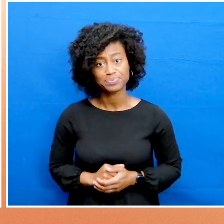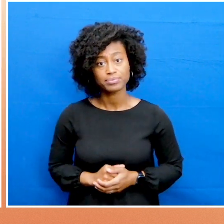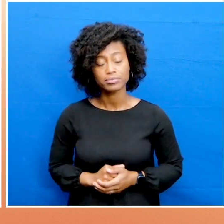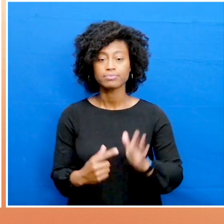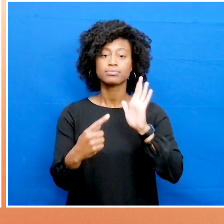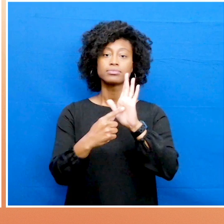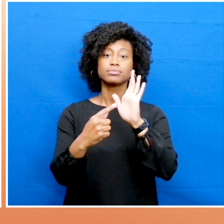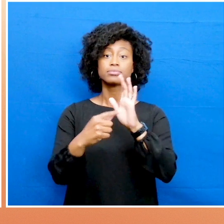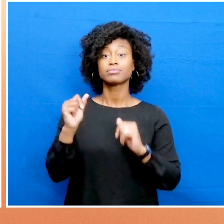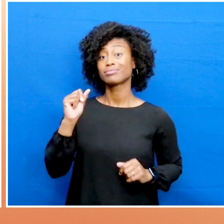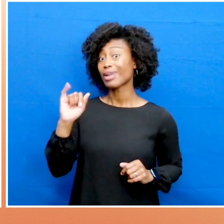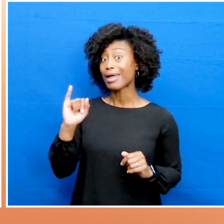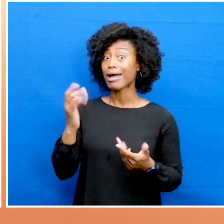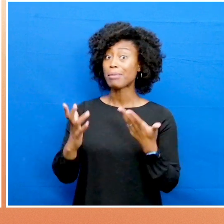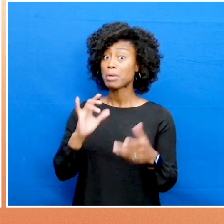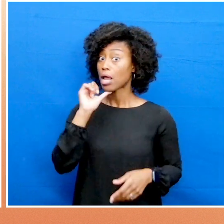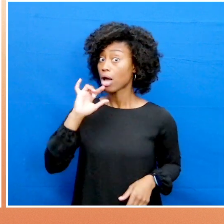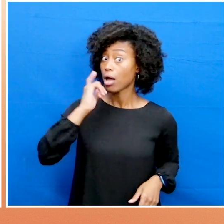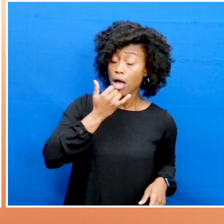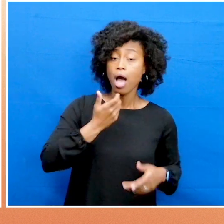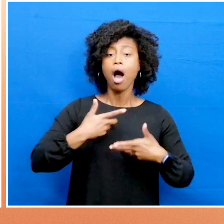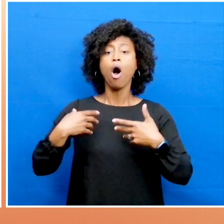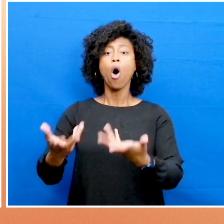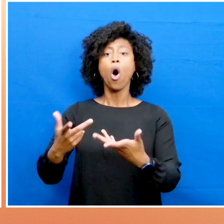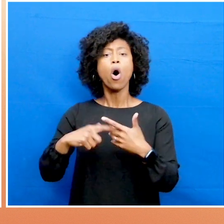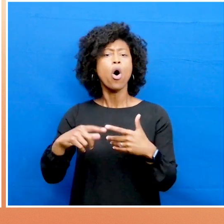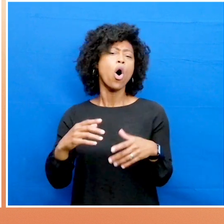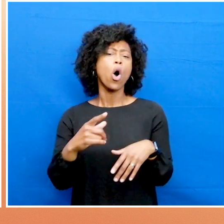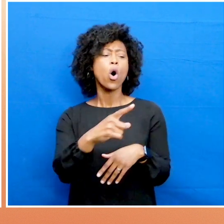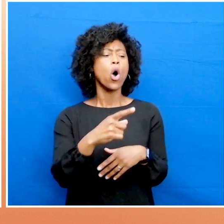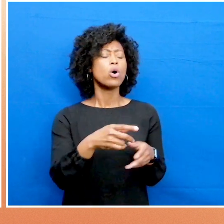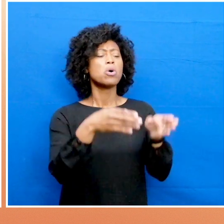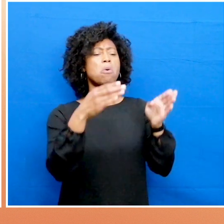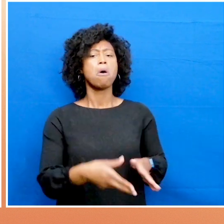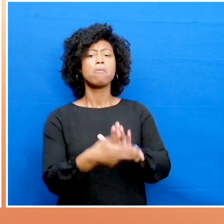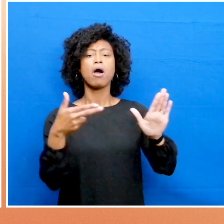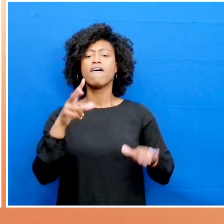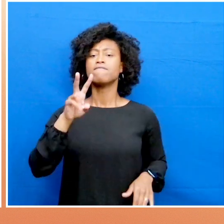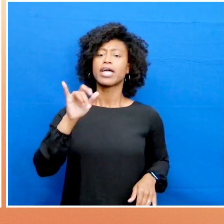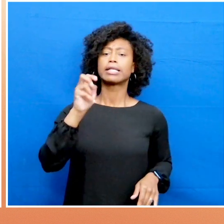For example, AI could inadvertently present individuals with disabilities as victims.